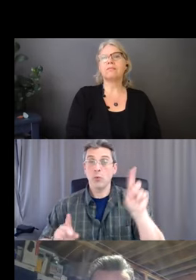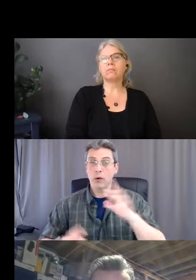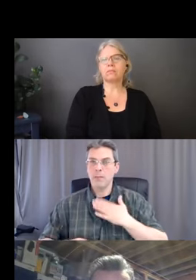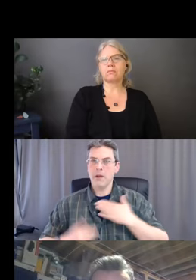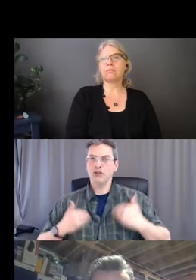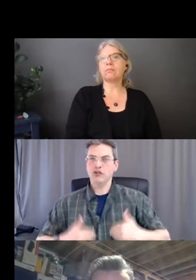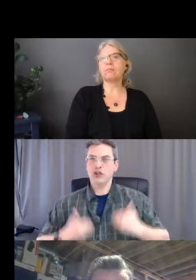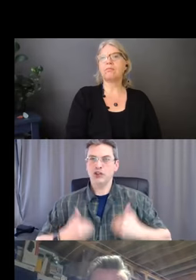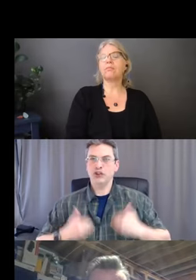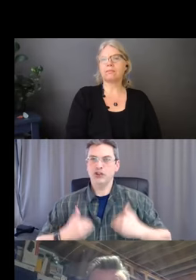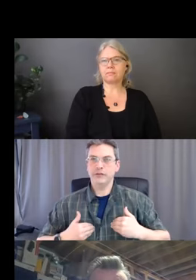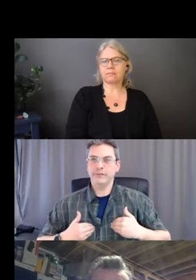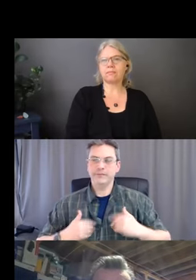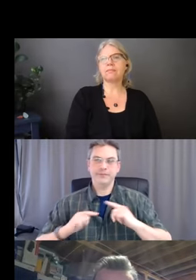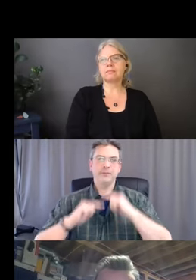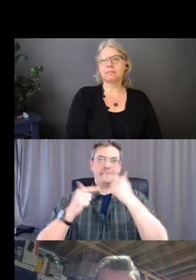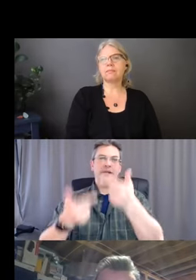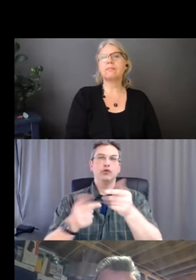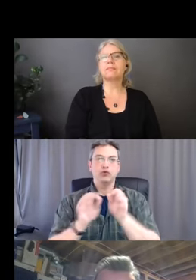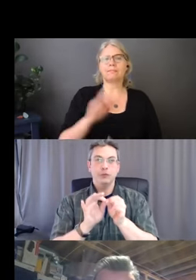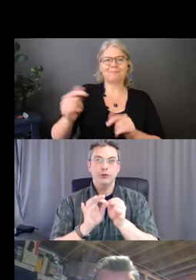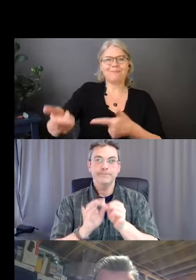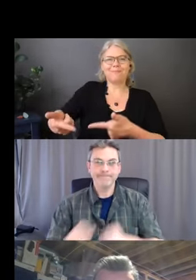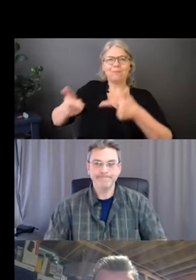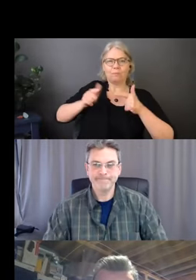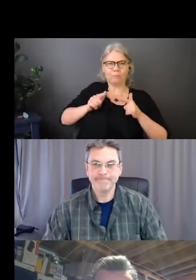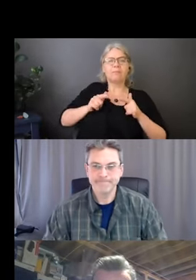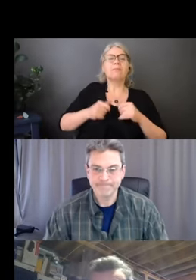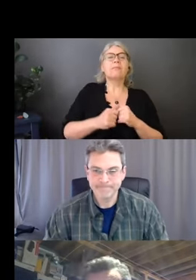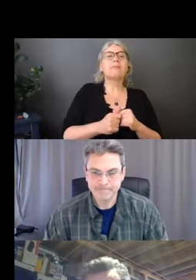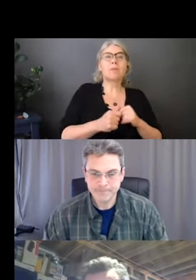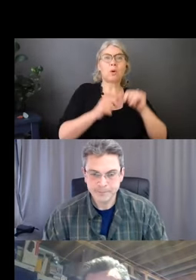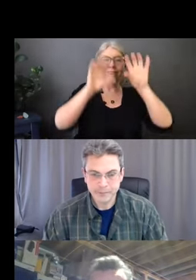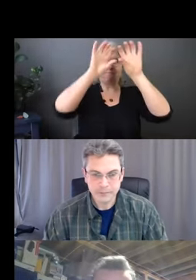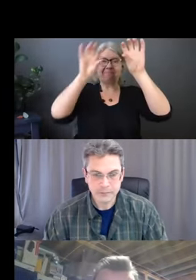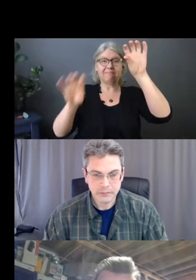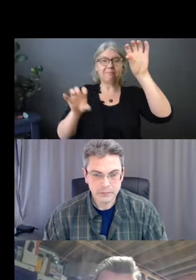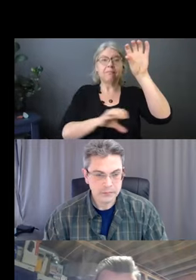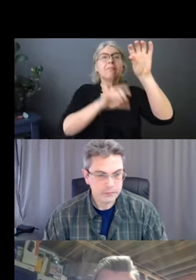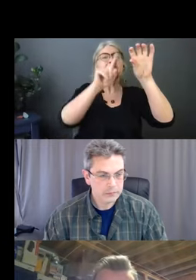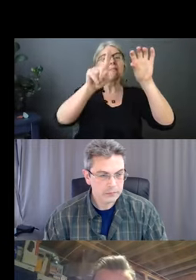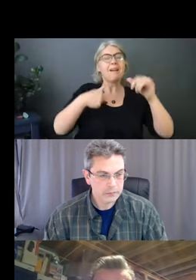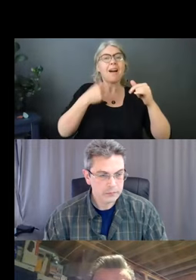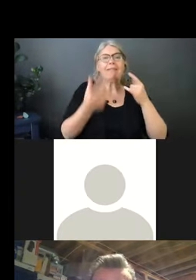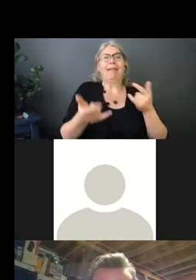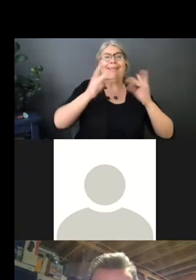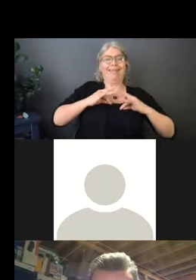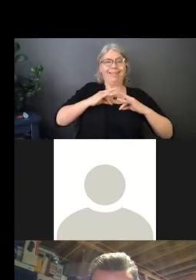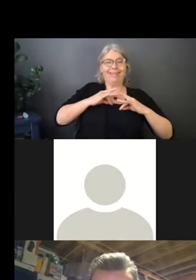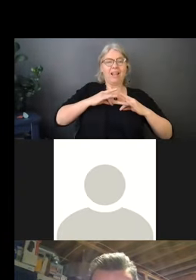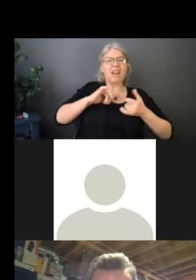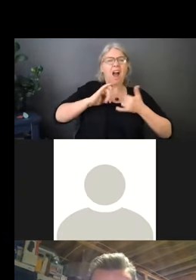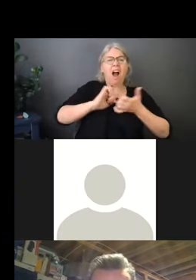system. How does it get out of my respiratory system? By sneezing, by coughing, by mucous